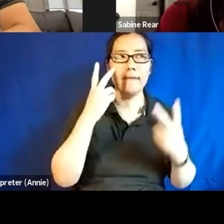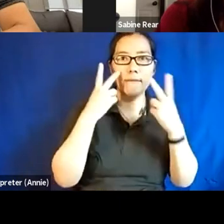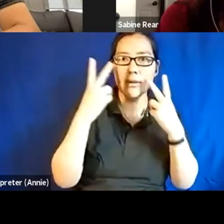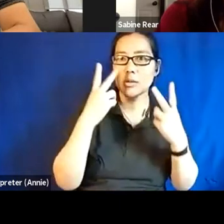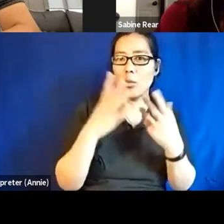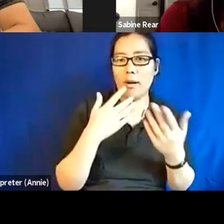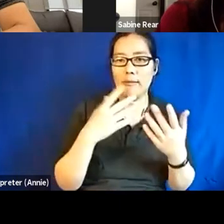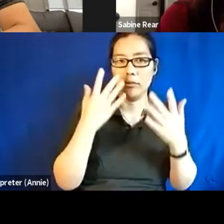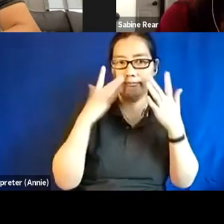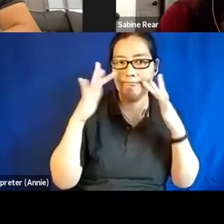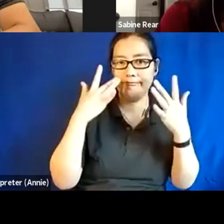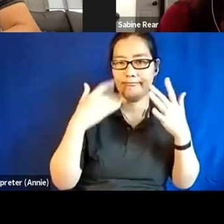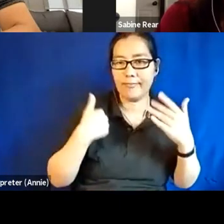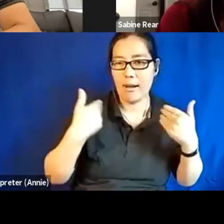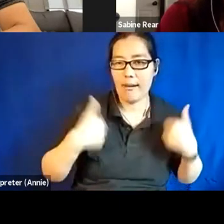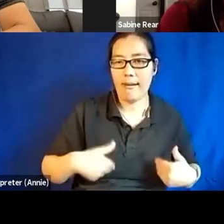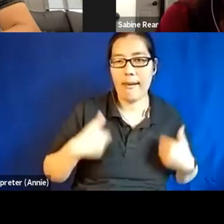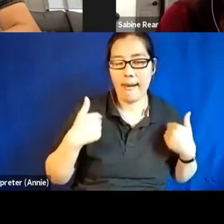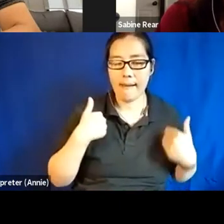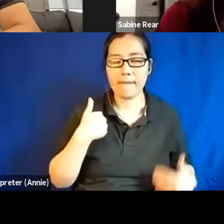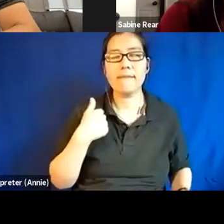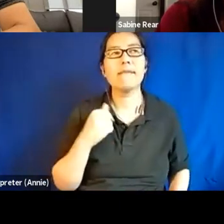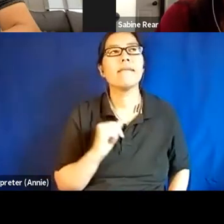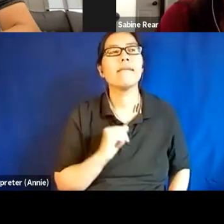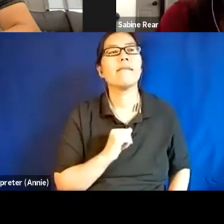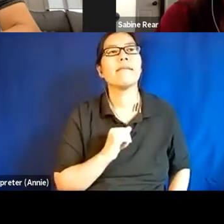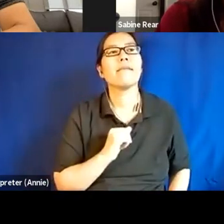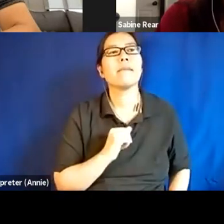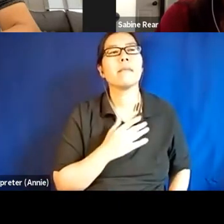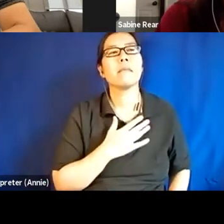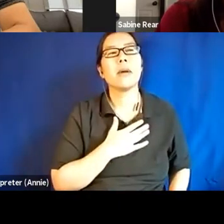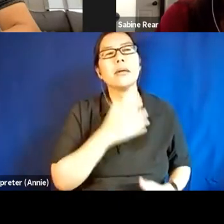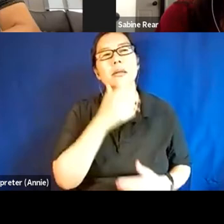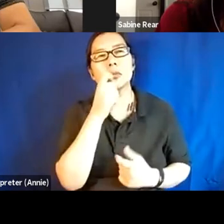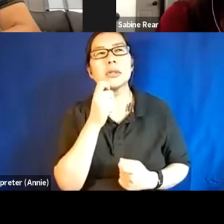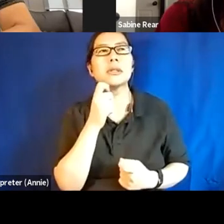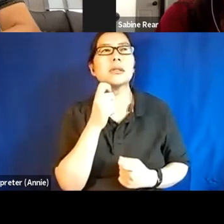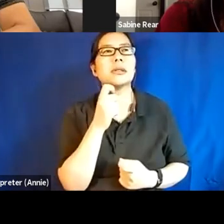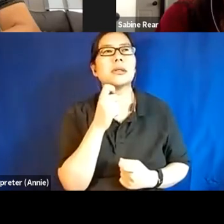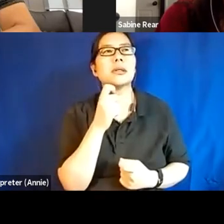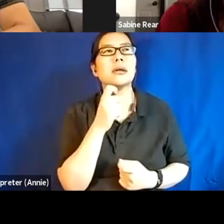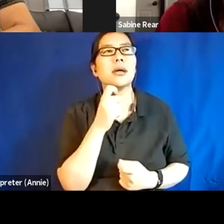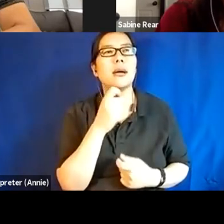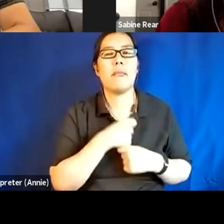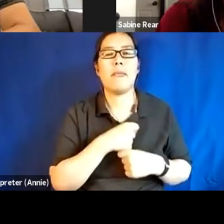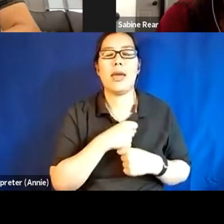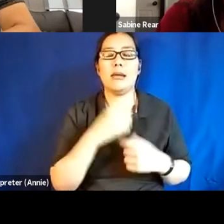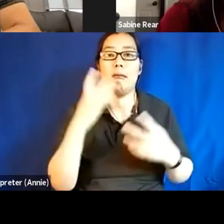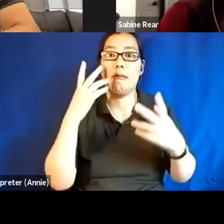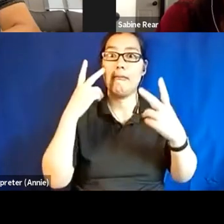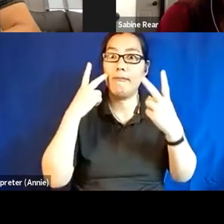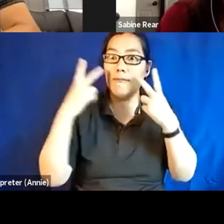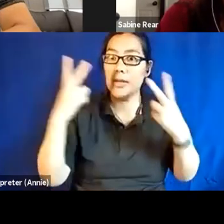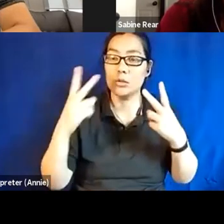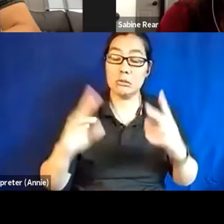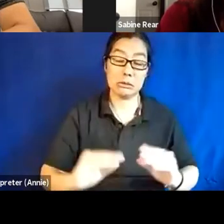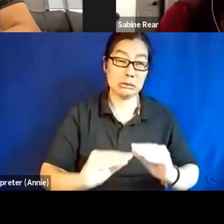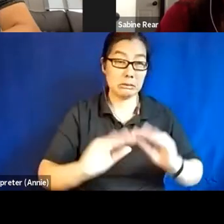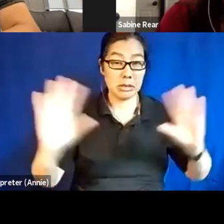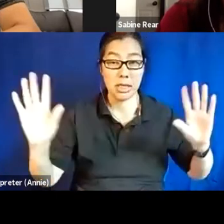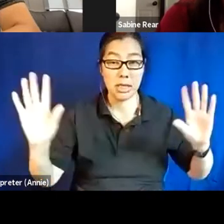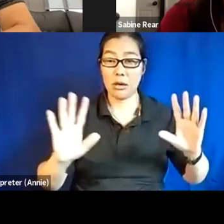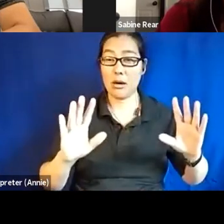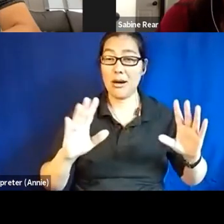my interest in making really visually clear, striking high contrast comics, um,